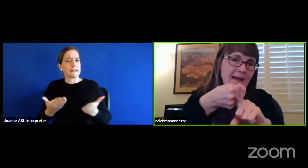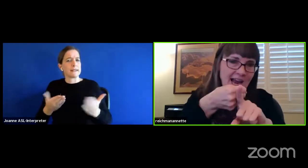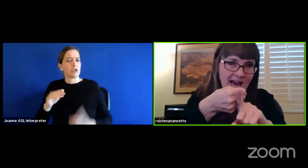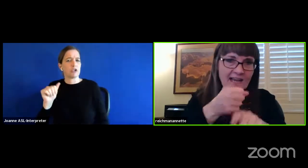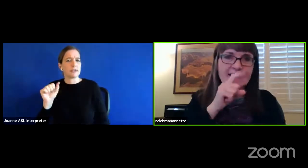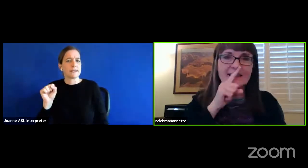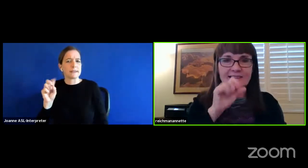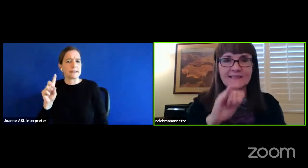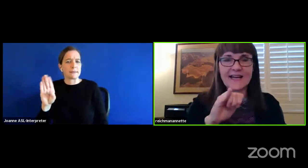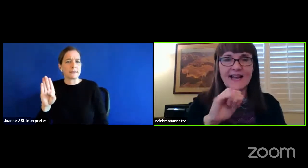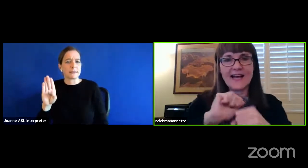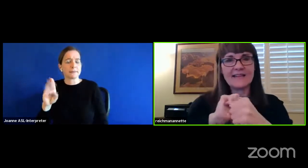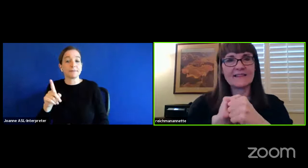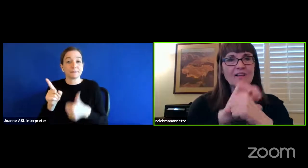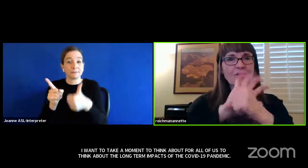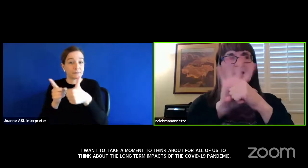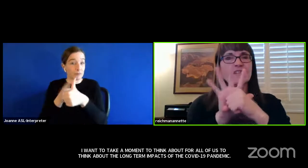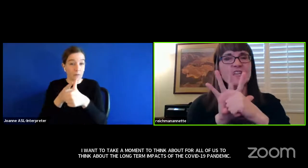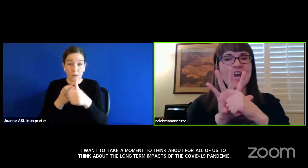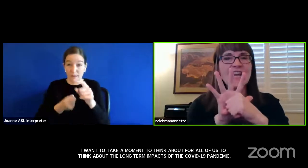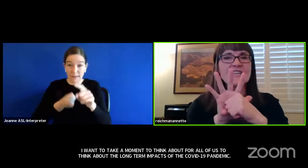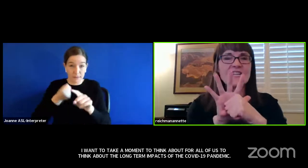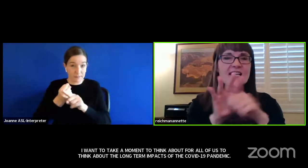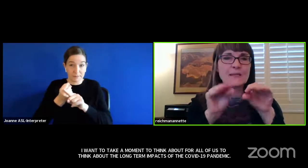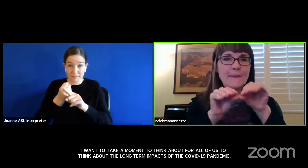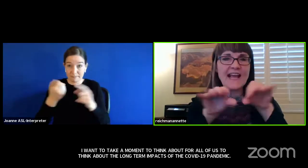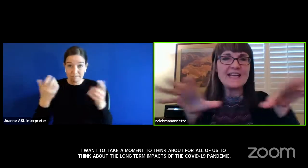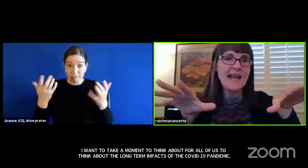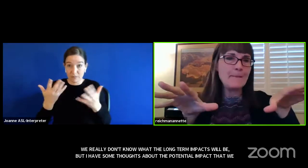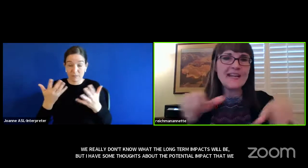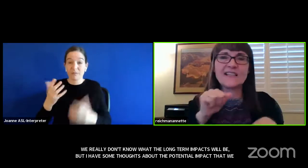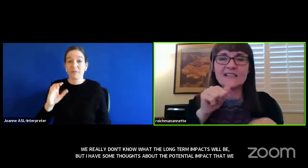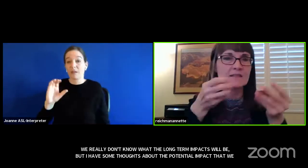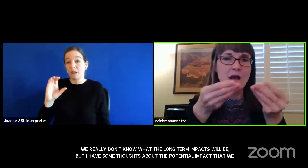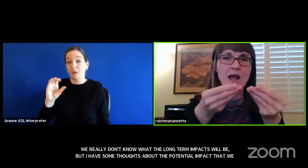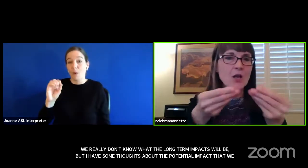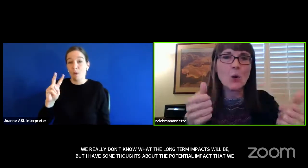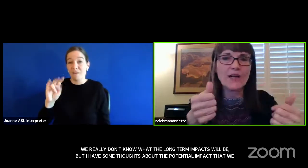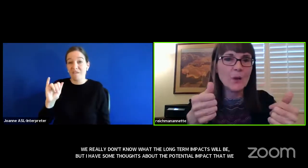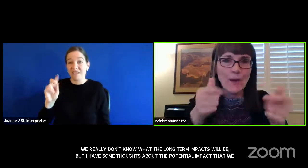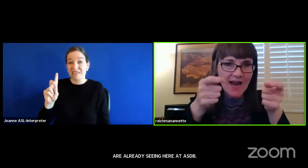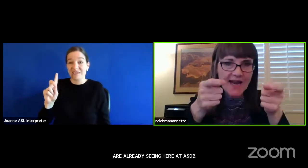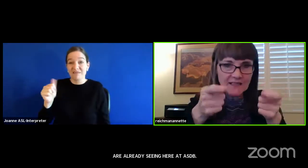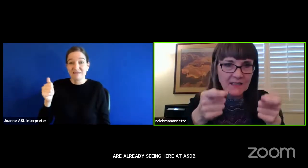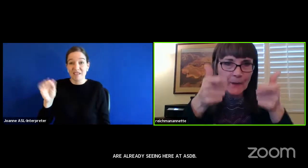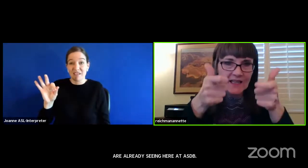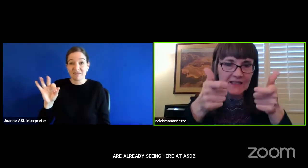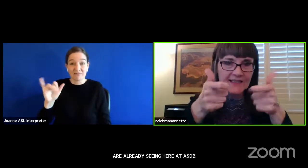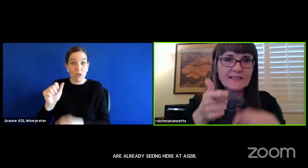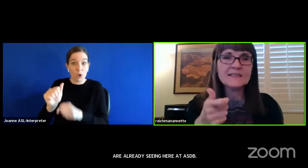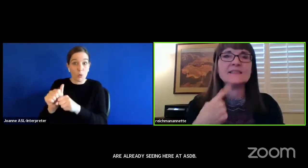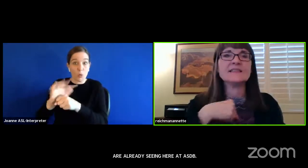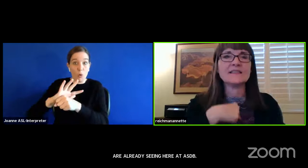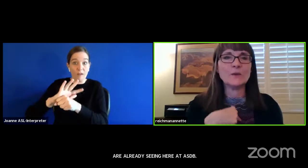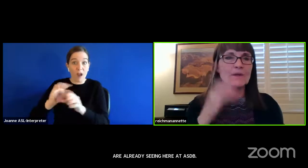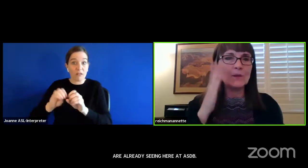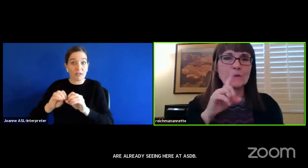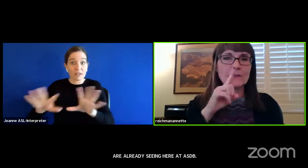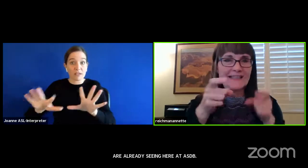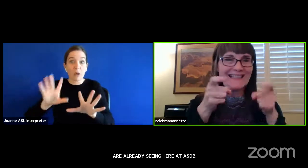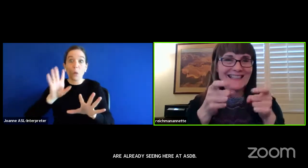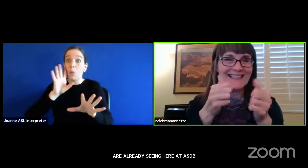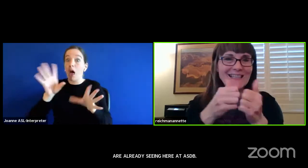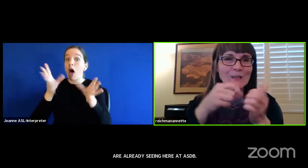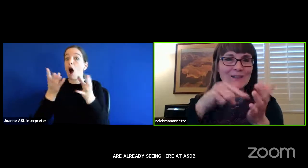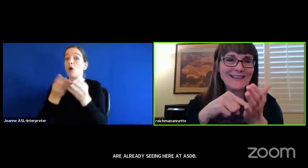impact is that the COVID-19 pandemic is not going away quickly. We